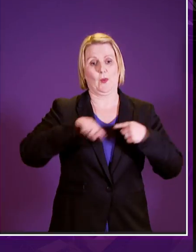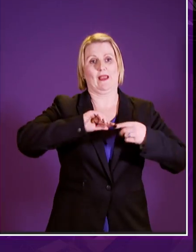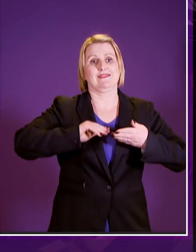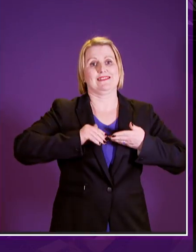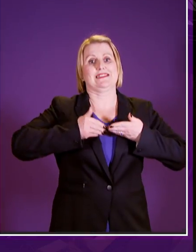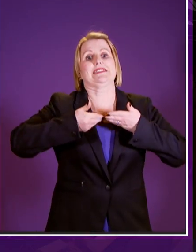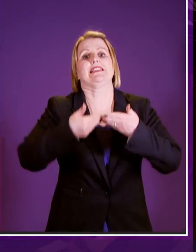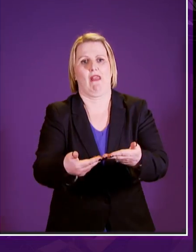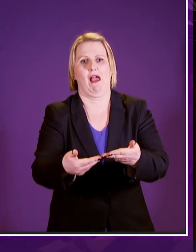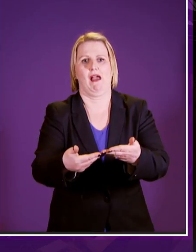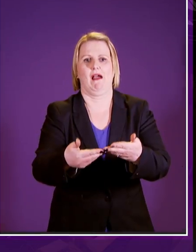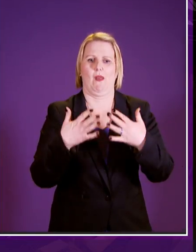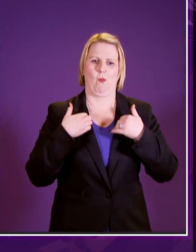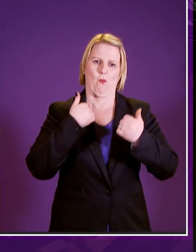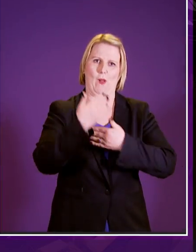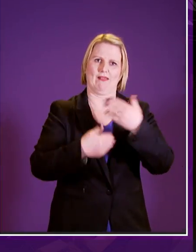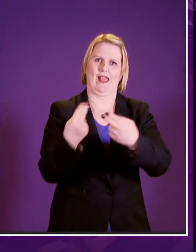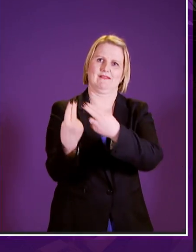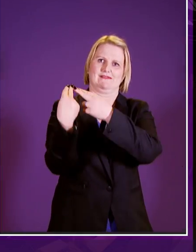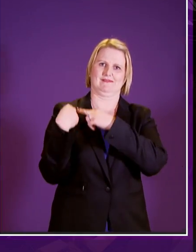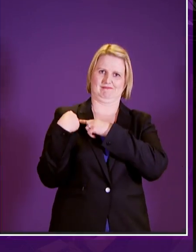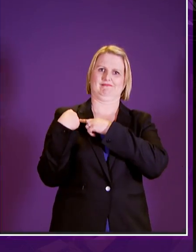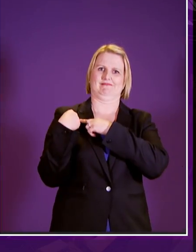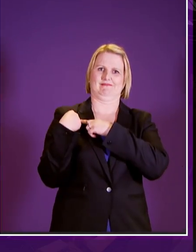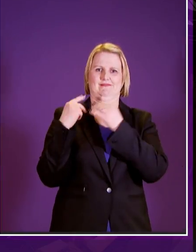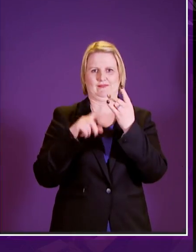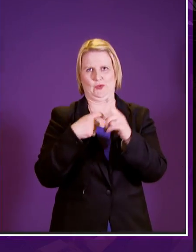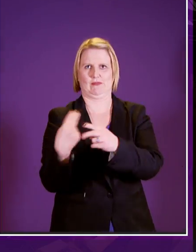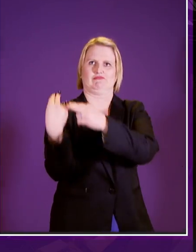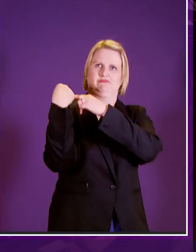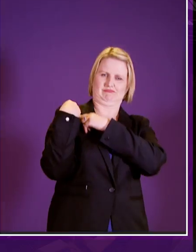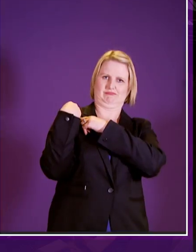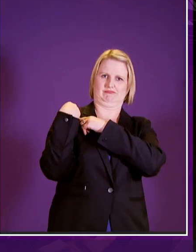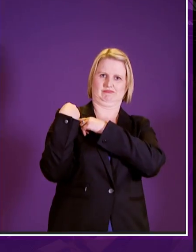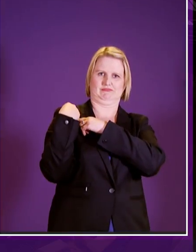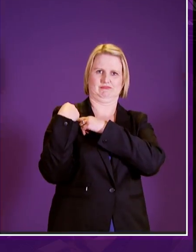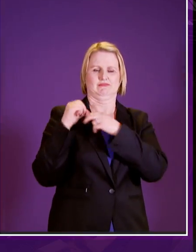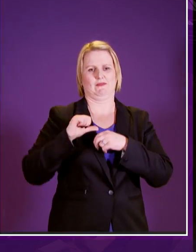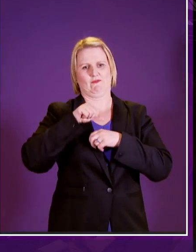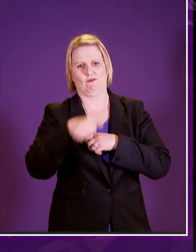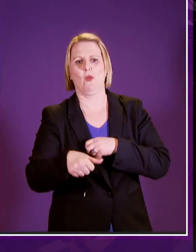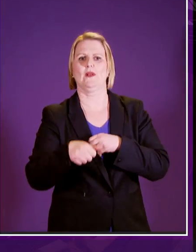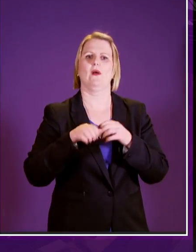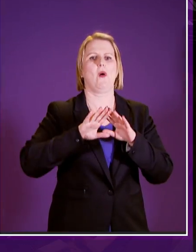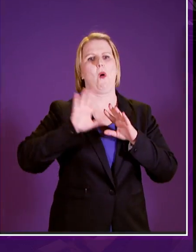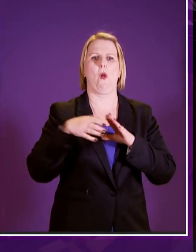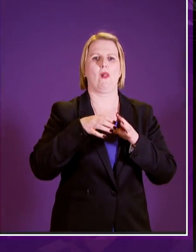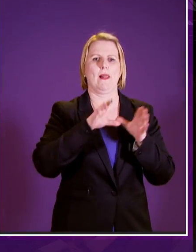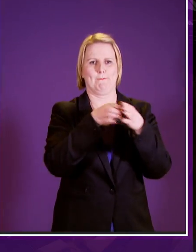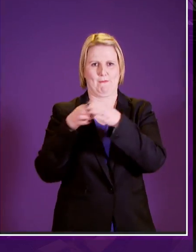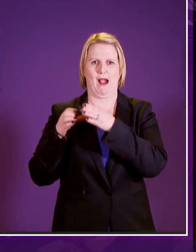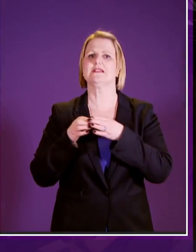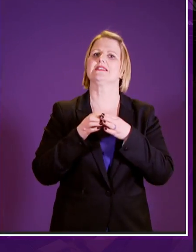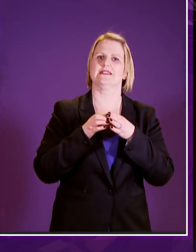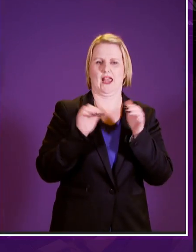on the welfare devolution that was legislated for after the all-party agreement in the smith commission by a conservative government